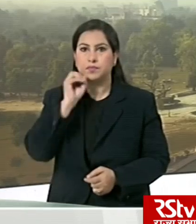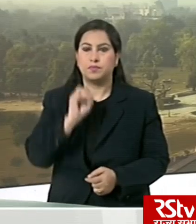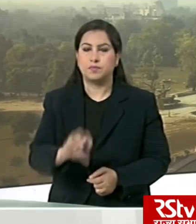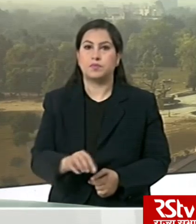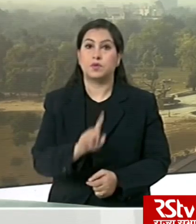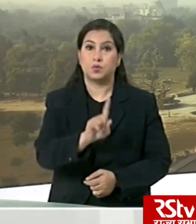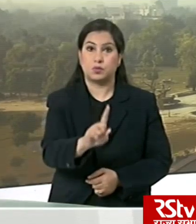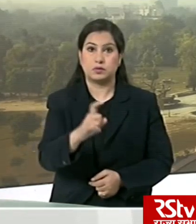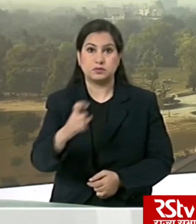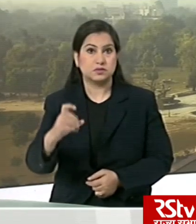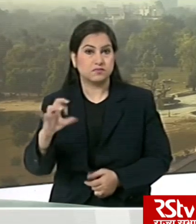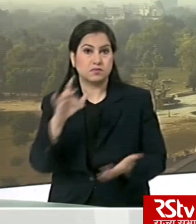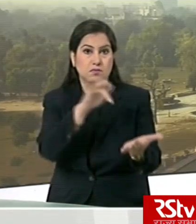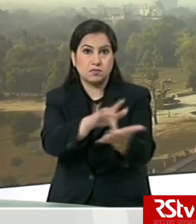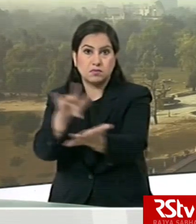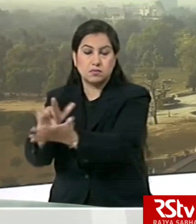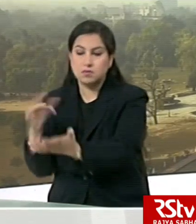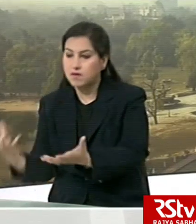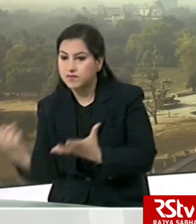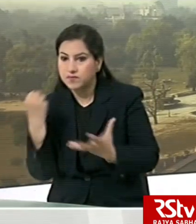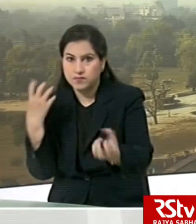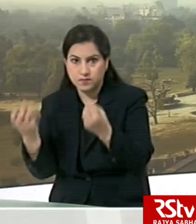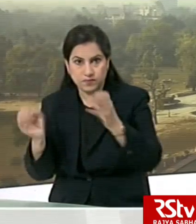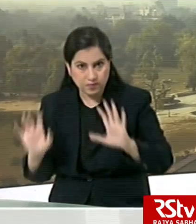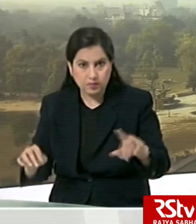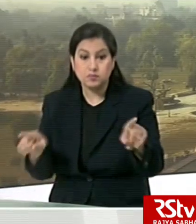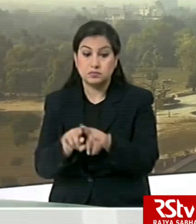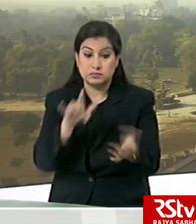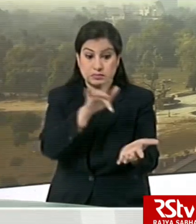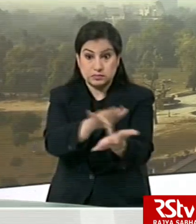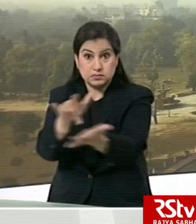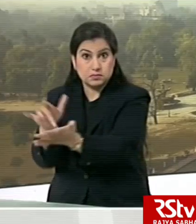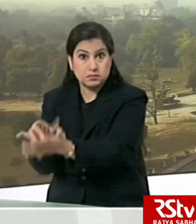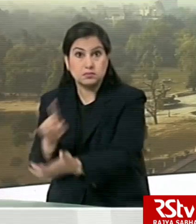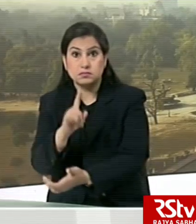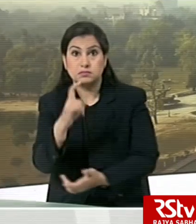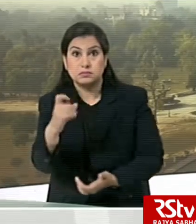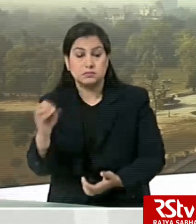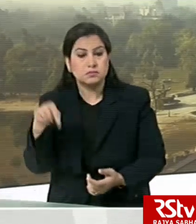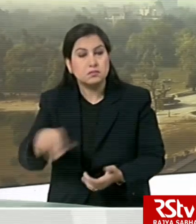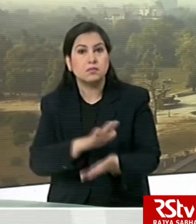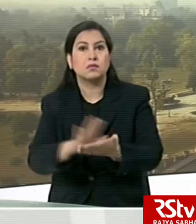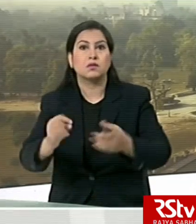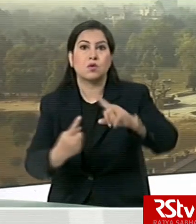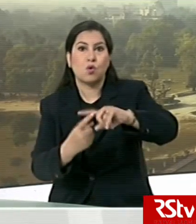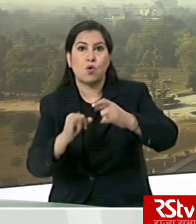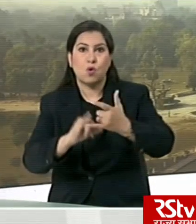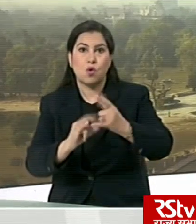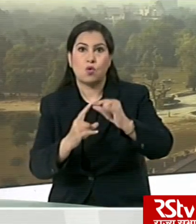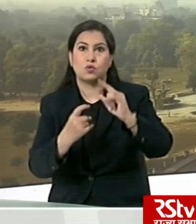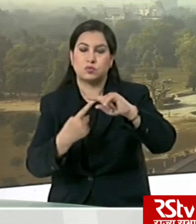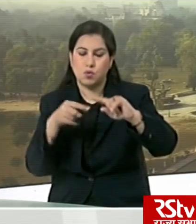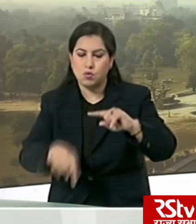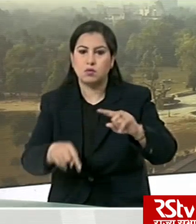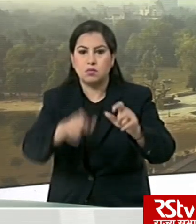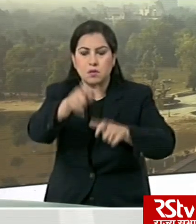170 hotspot districts that have been identified. And these districts are the hotspots where the number of infected patients is doubling